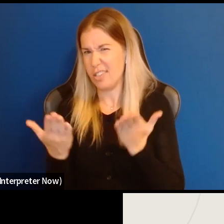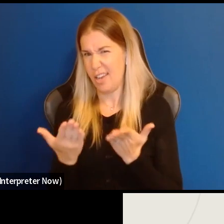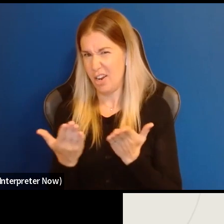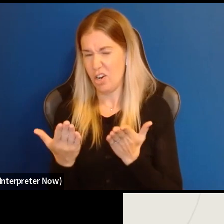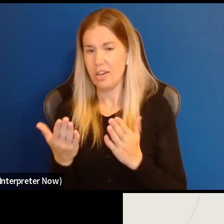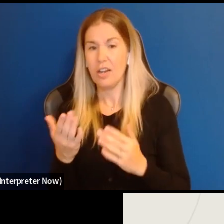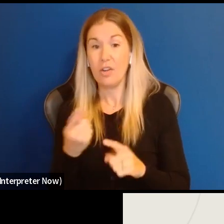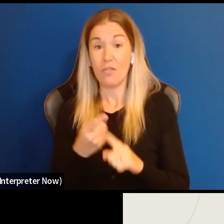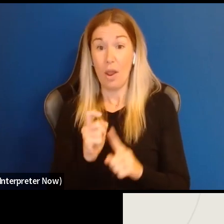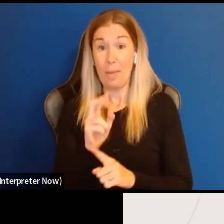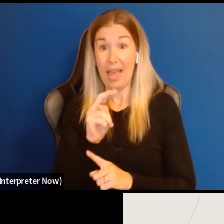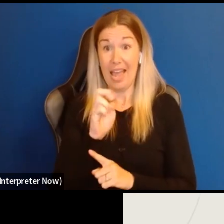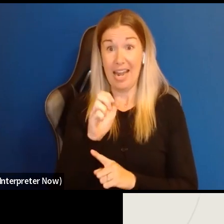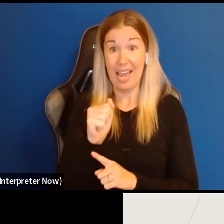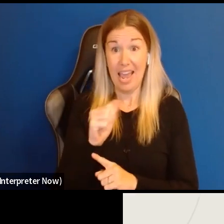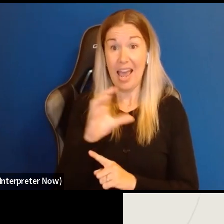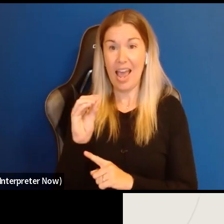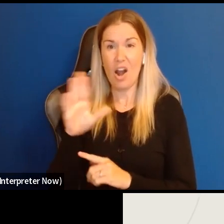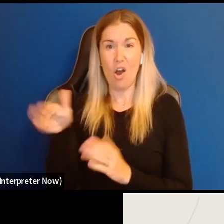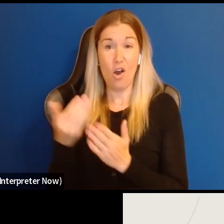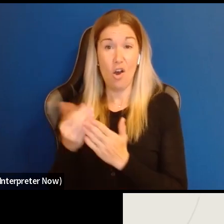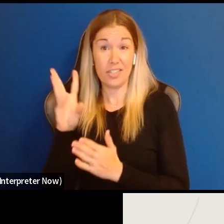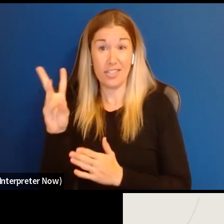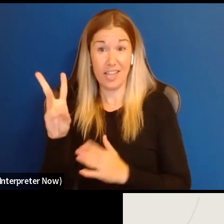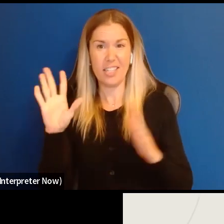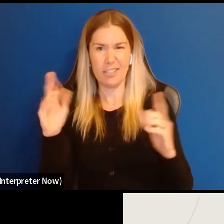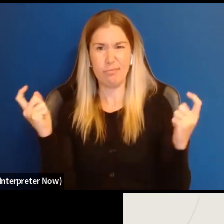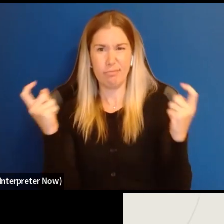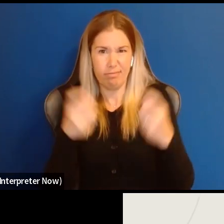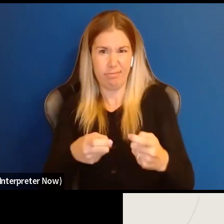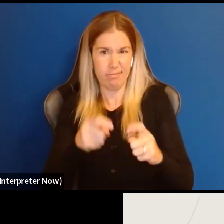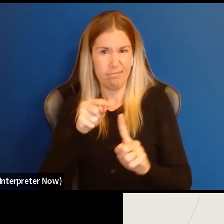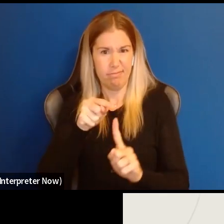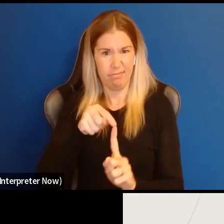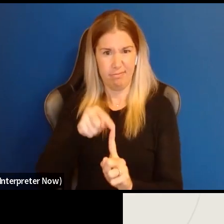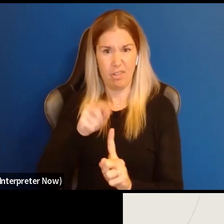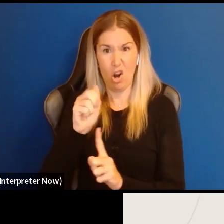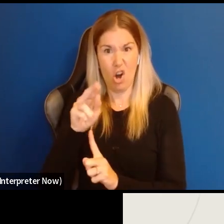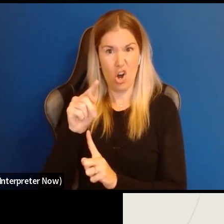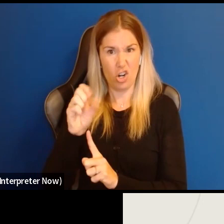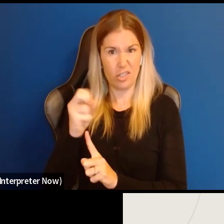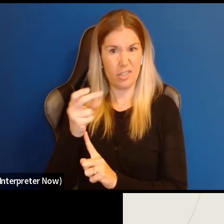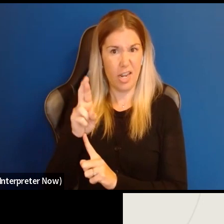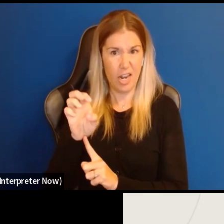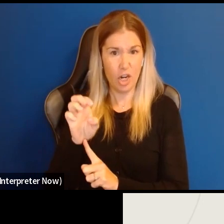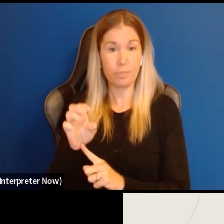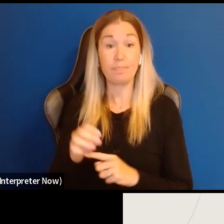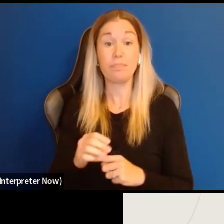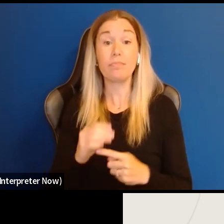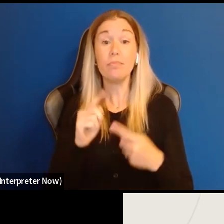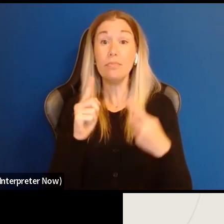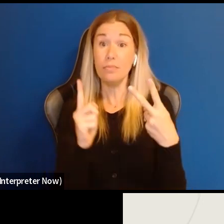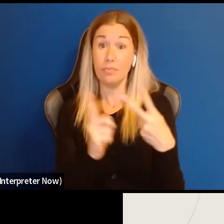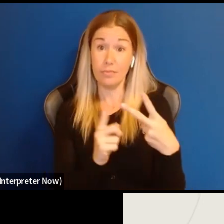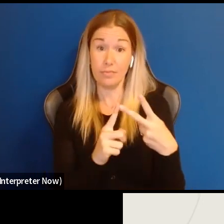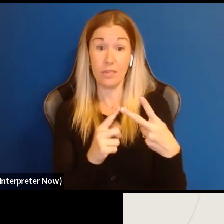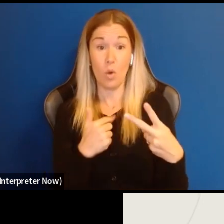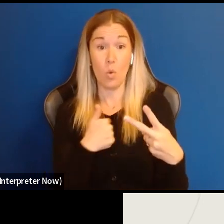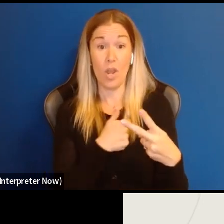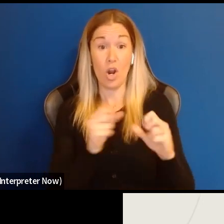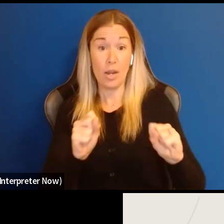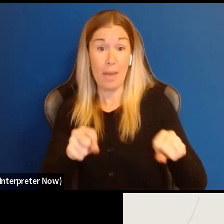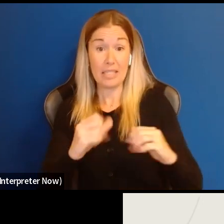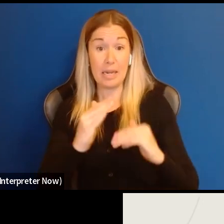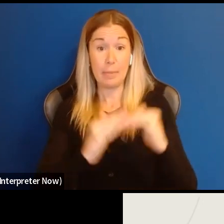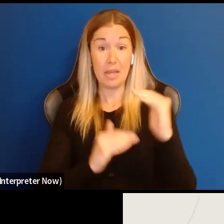and all six regionals. Arts Here is a capacity building project grant that supports the